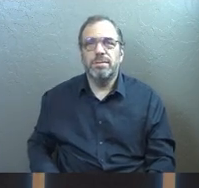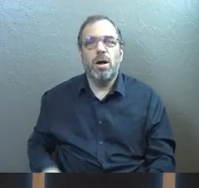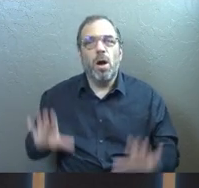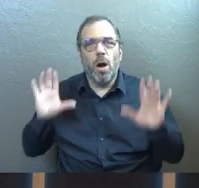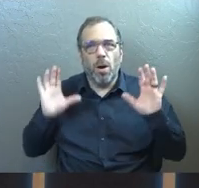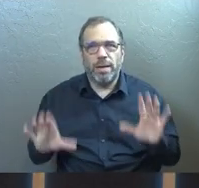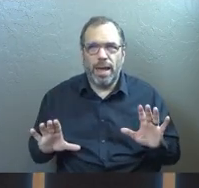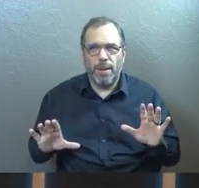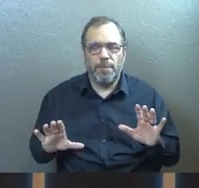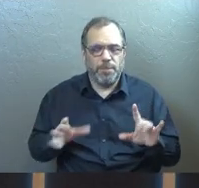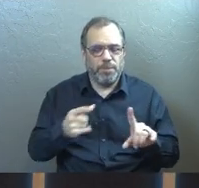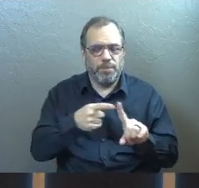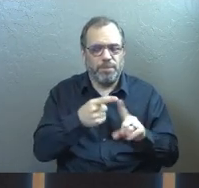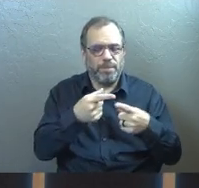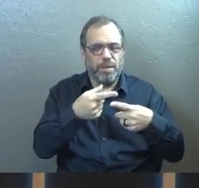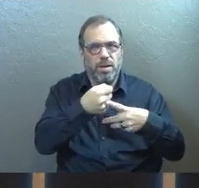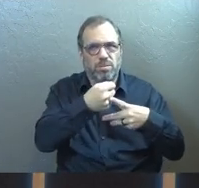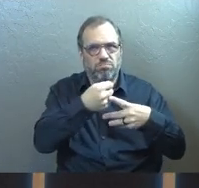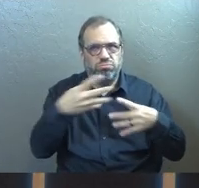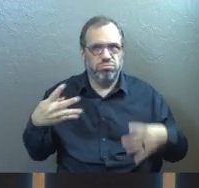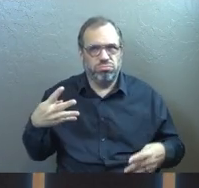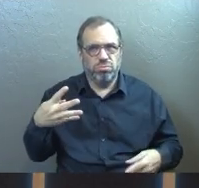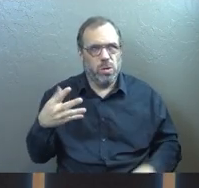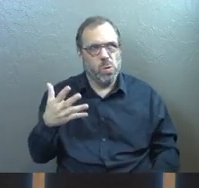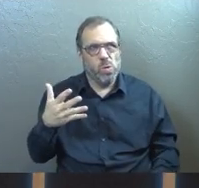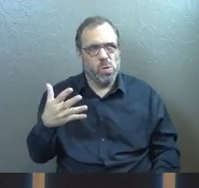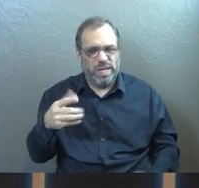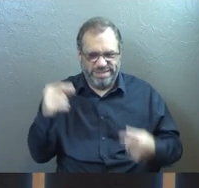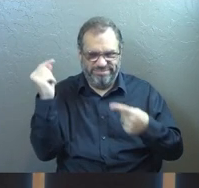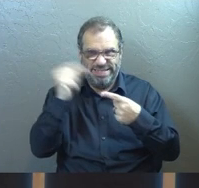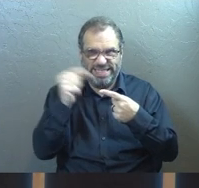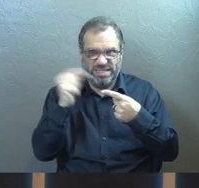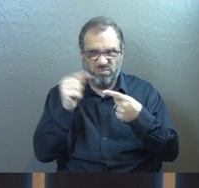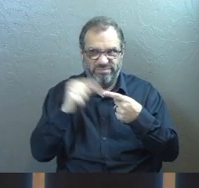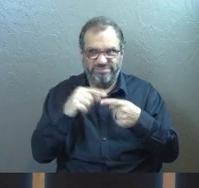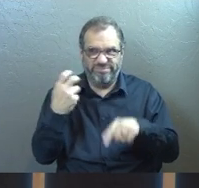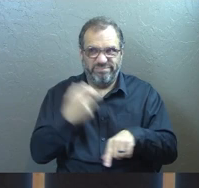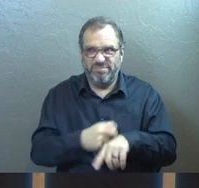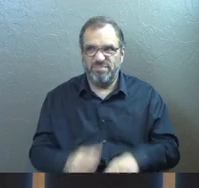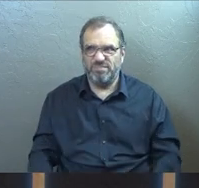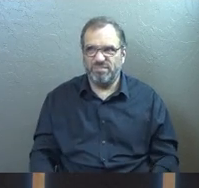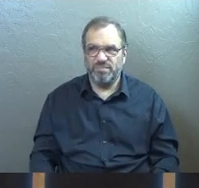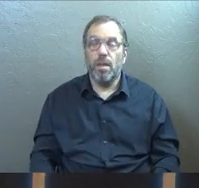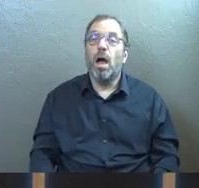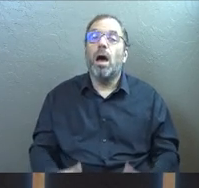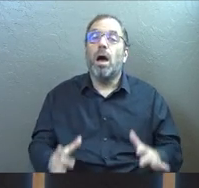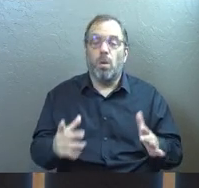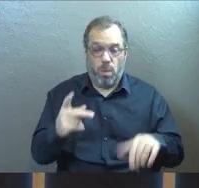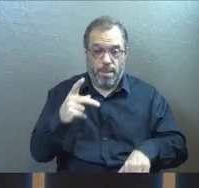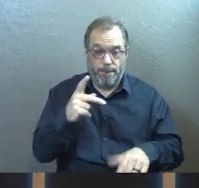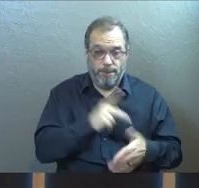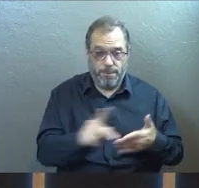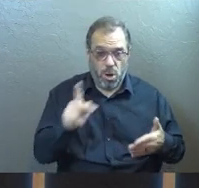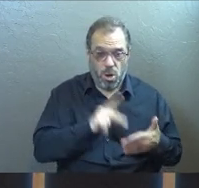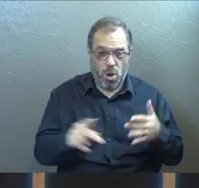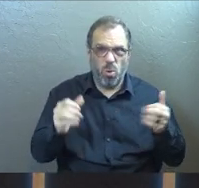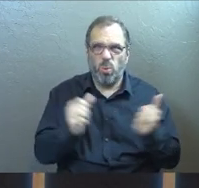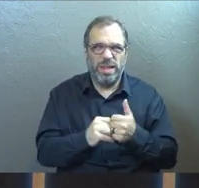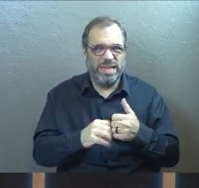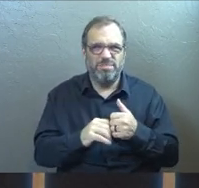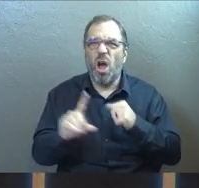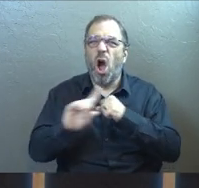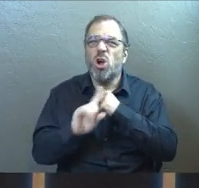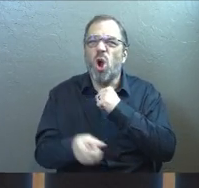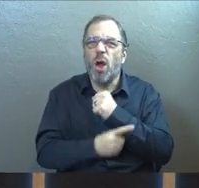Okay, we got to break this down because this is, this right here is kind of the heart of the whole message. What Paul does in his garbage